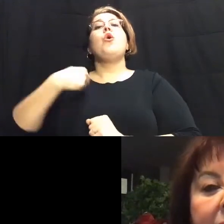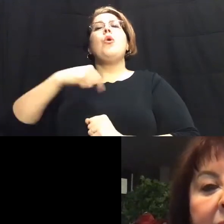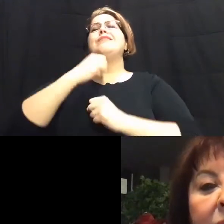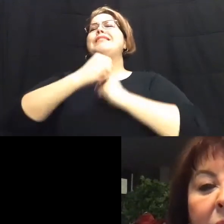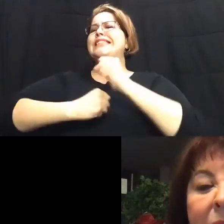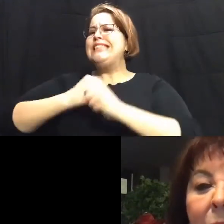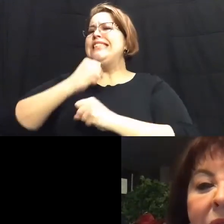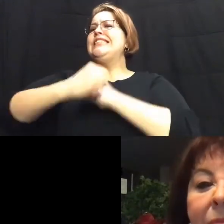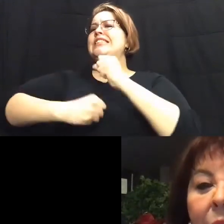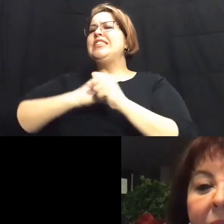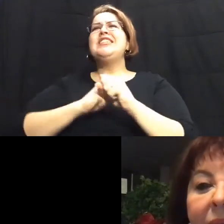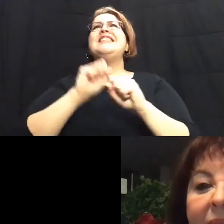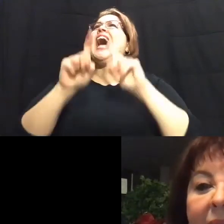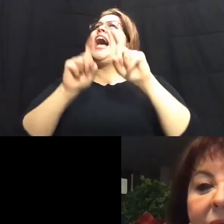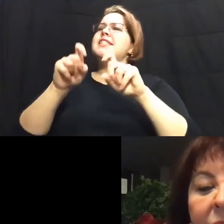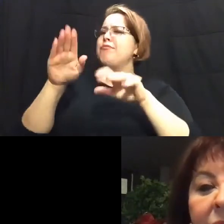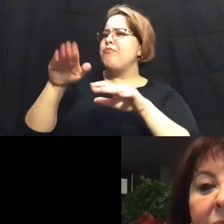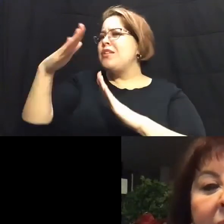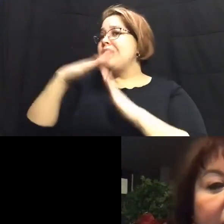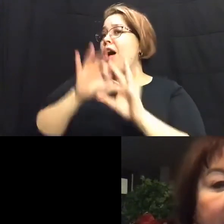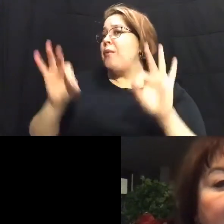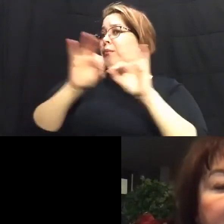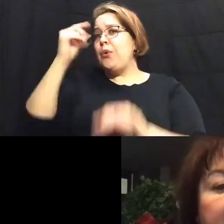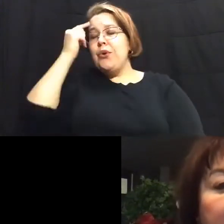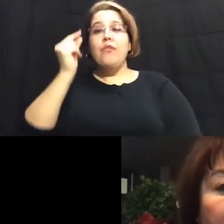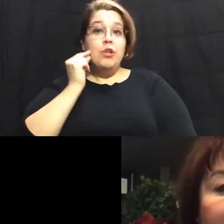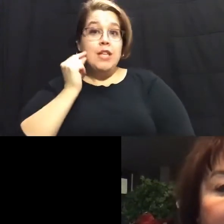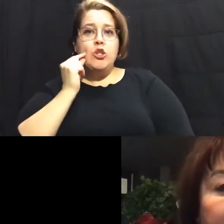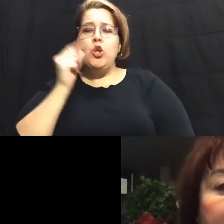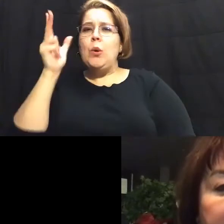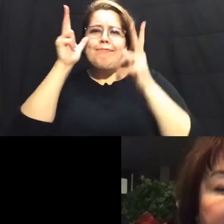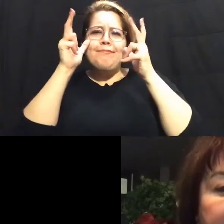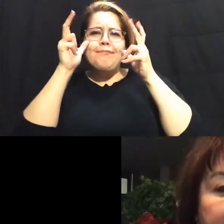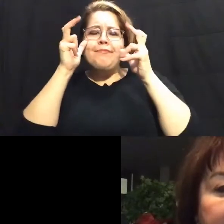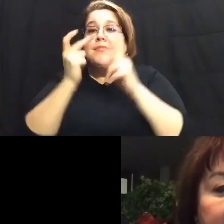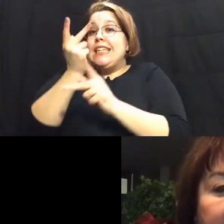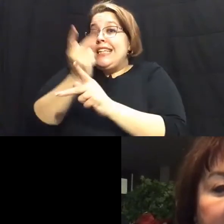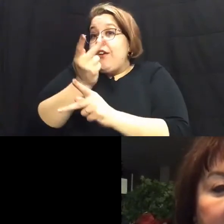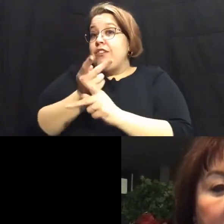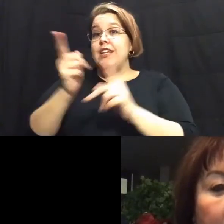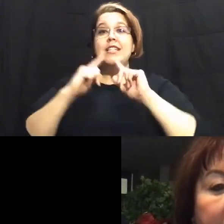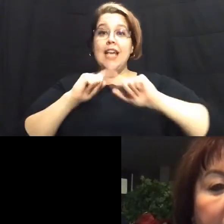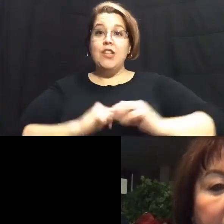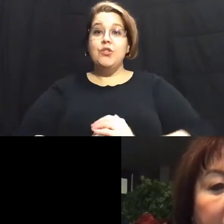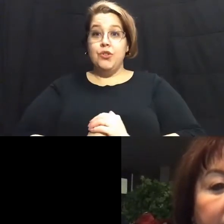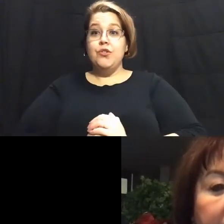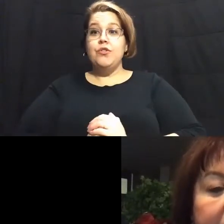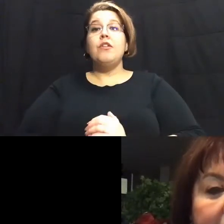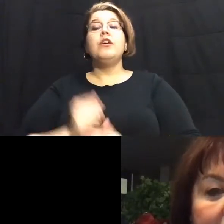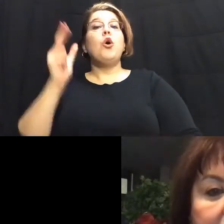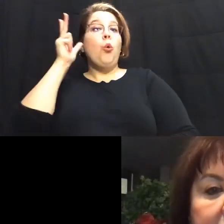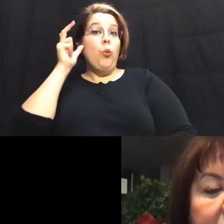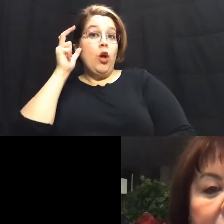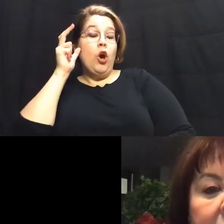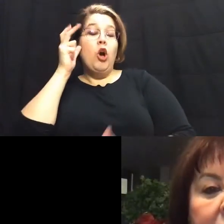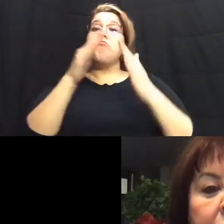asking what's most important to San Antonio and listening carefully to the answers. We heard that